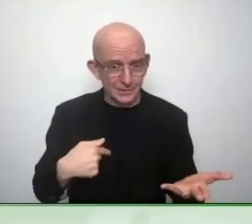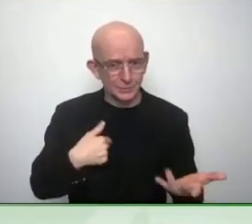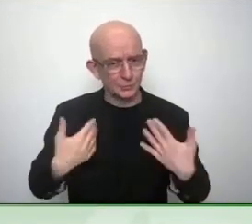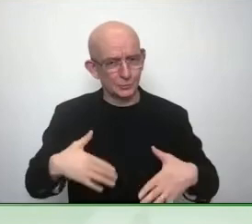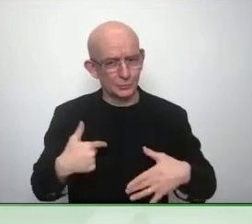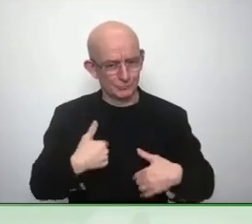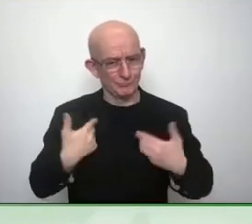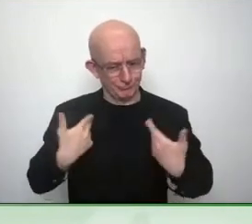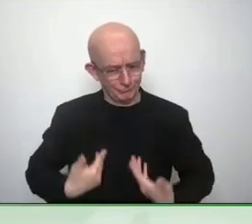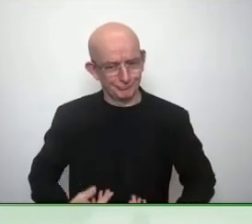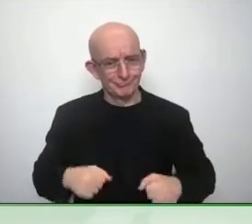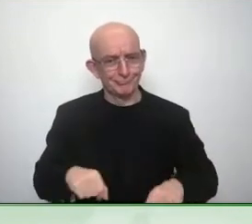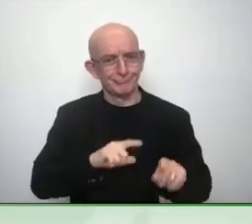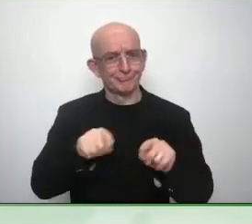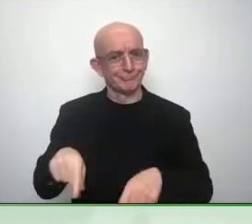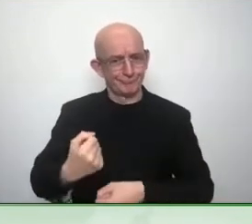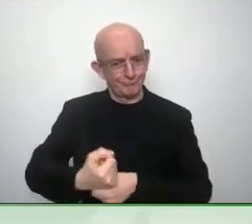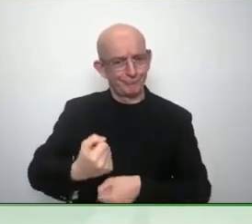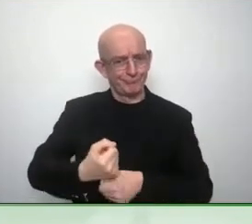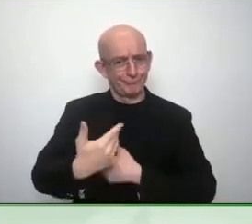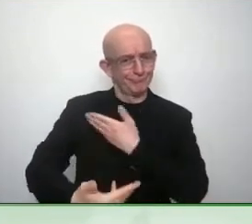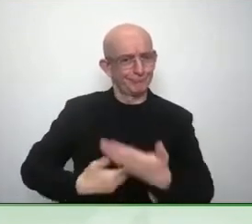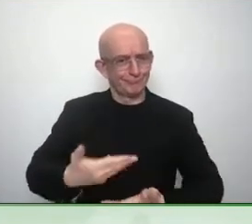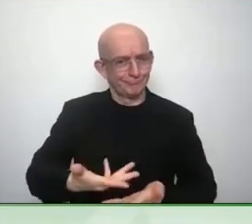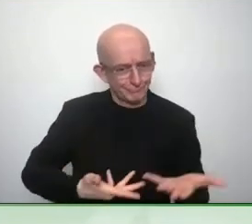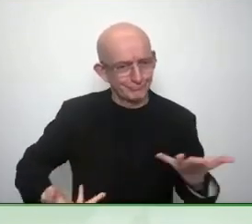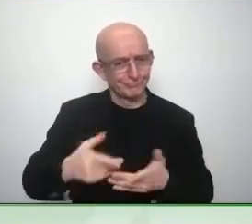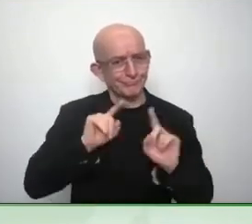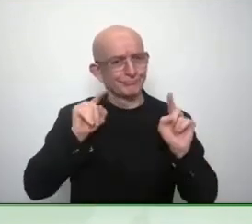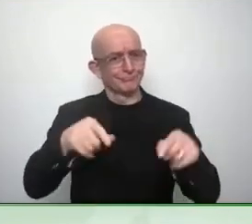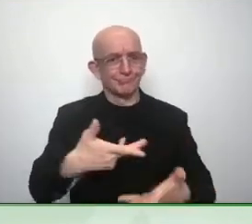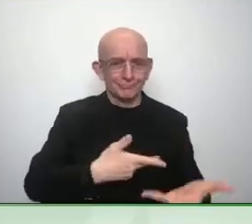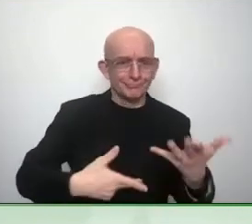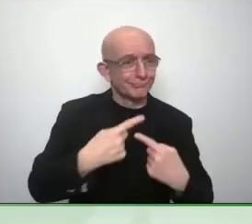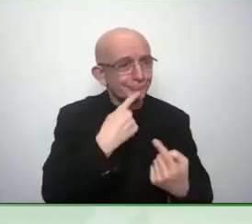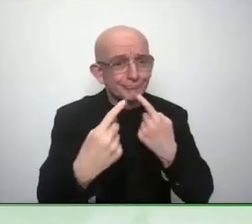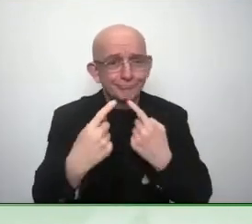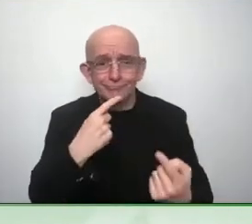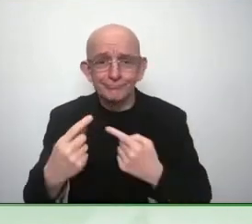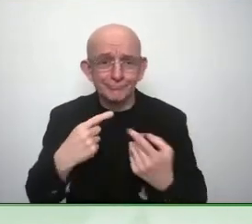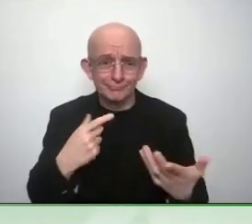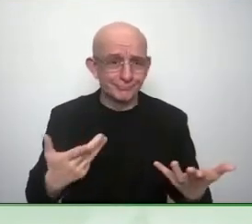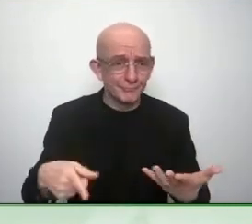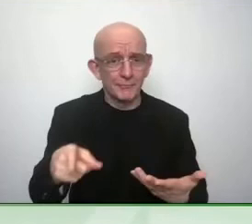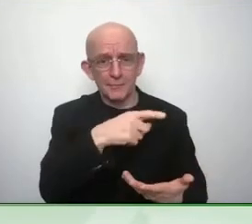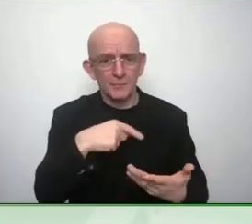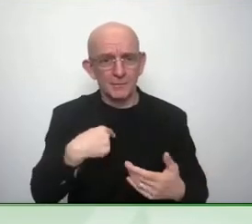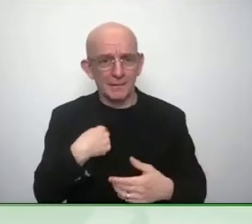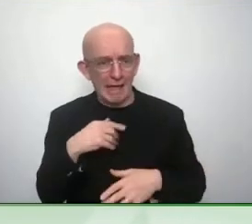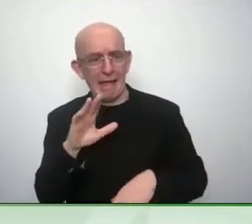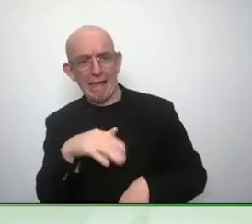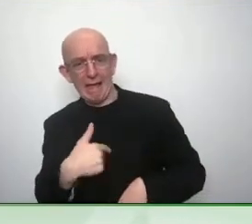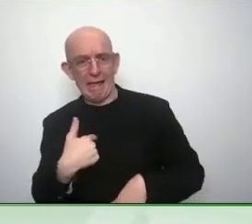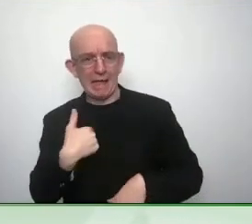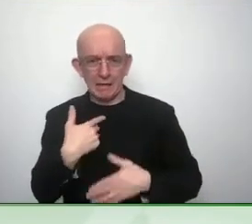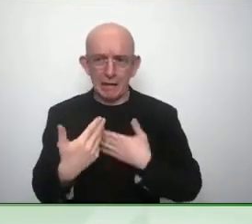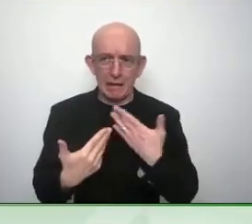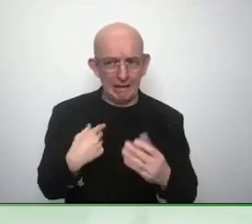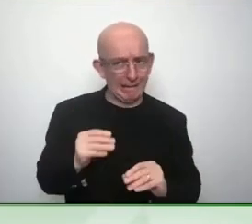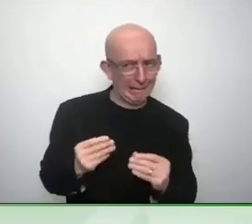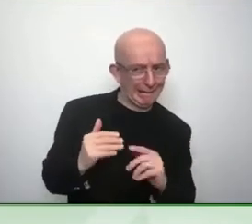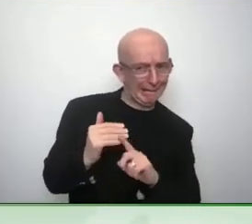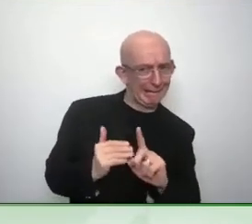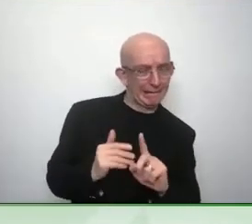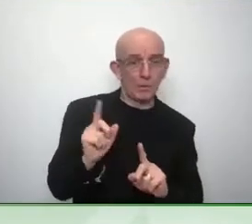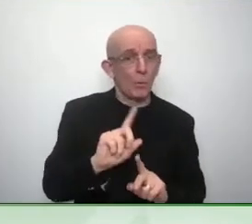well listen I can see them going it's time to stop talking and how can you get an Irish person and Deborah to stop talking but a huge thank you and just to